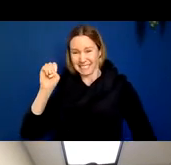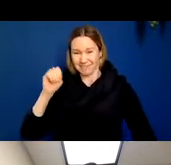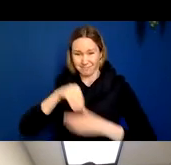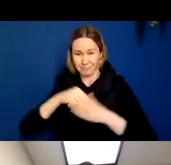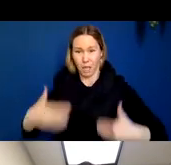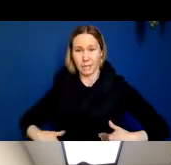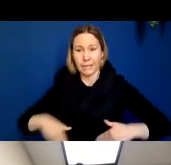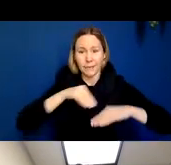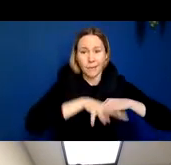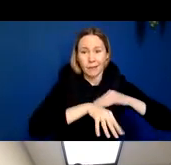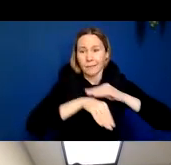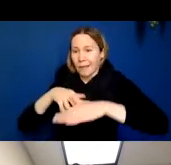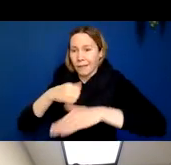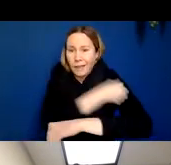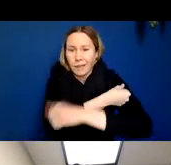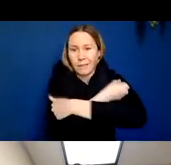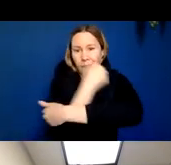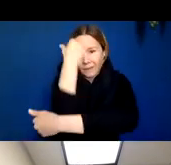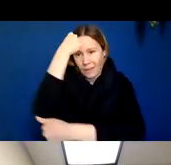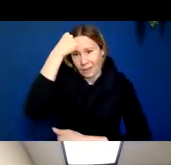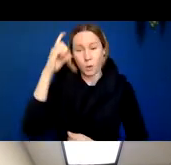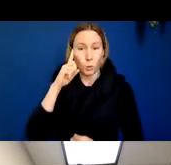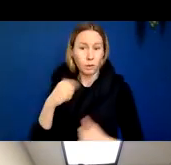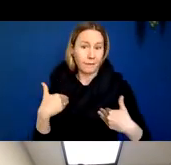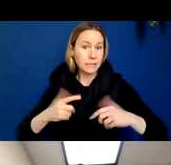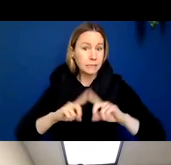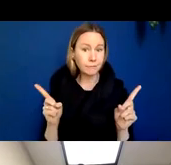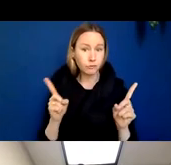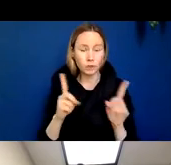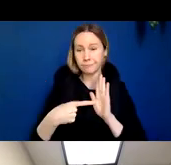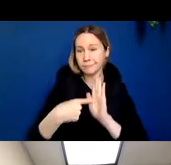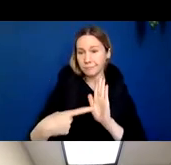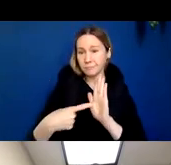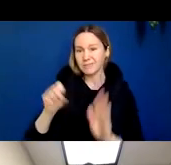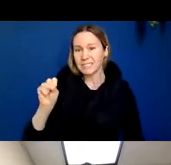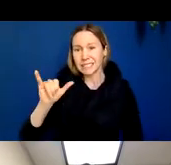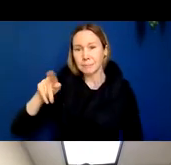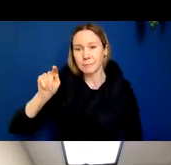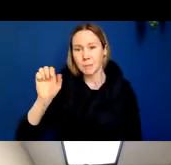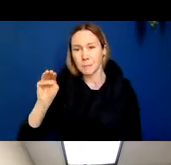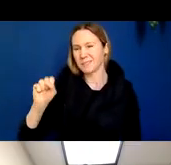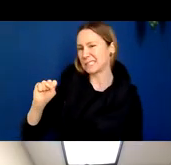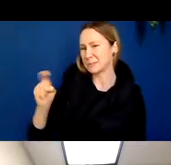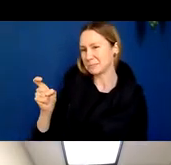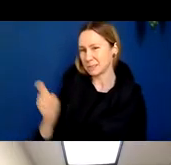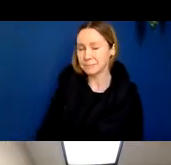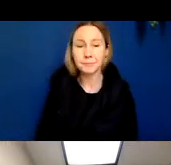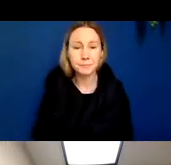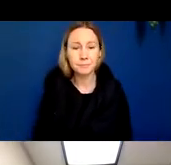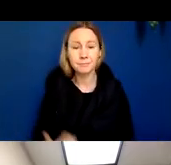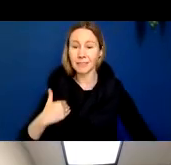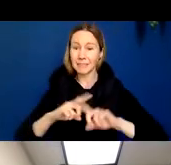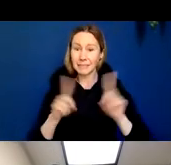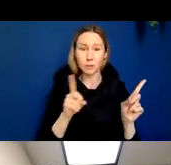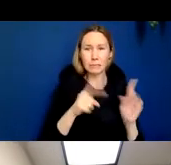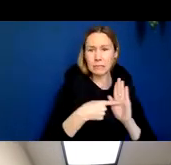of the body produce different and characteristic clinical signs and symptoms, okay? So the difference between a sign